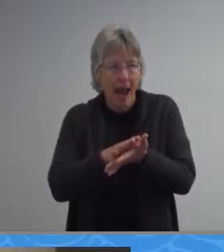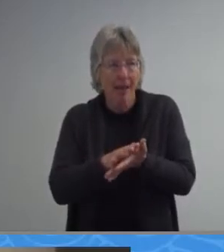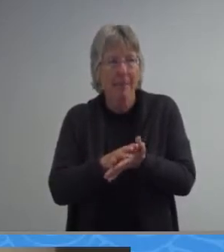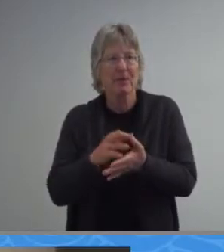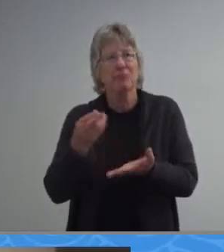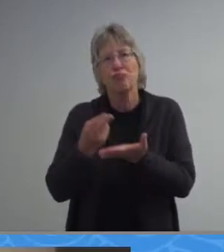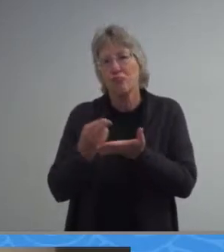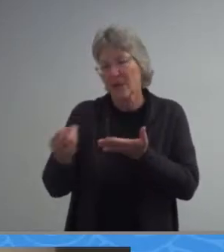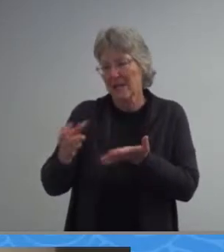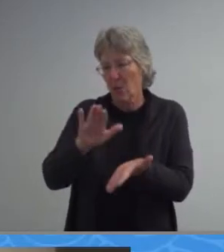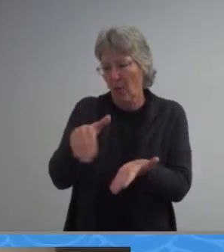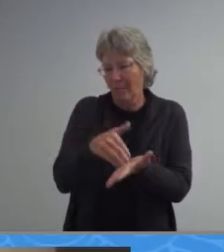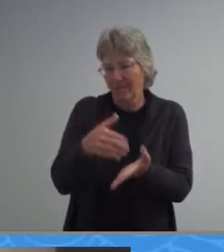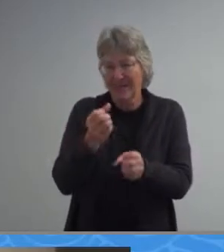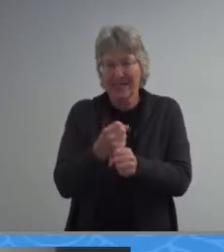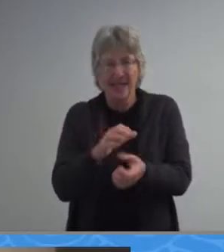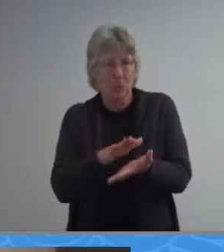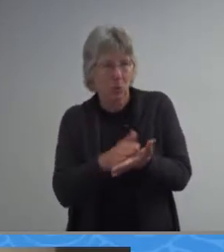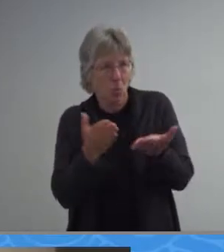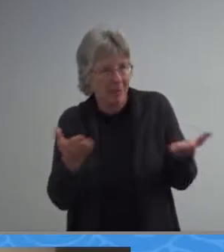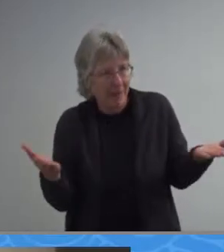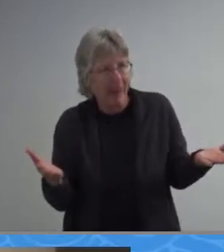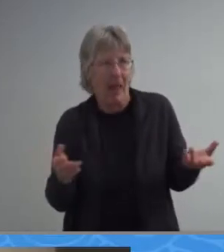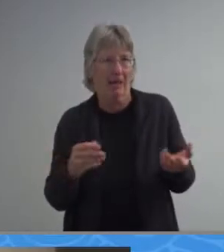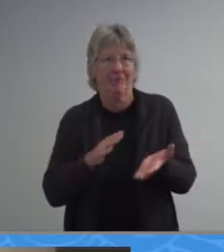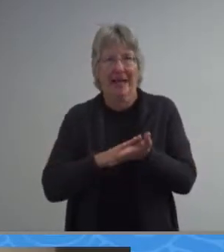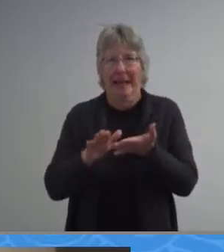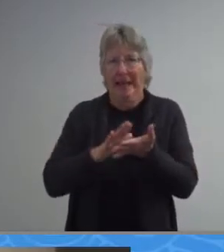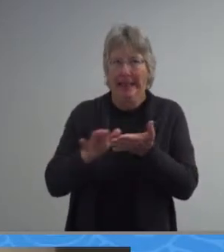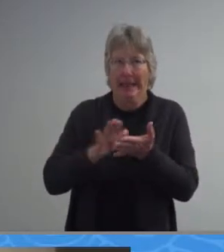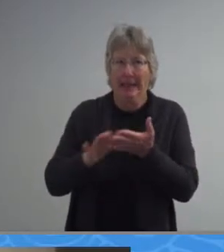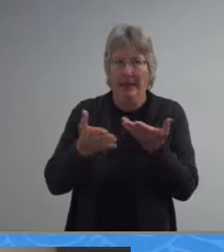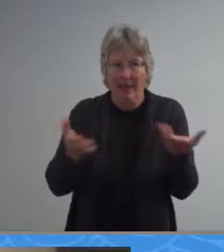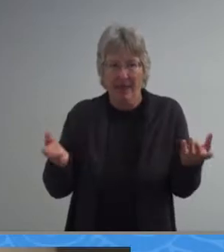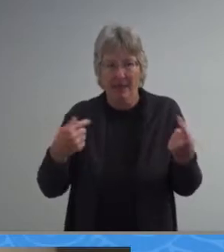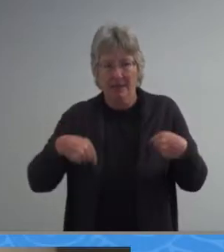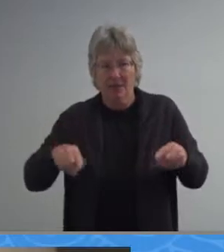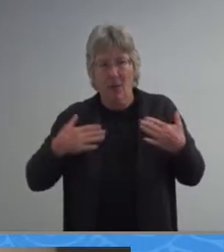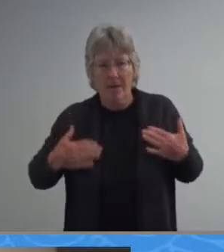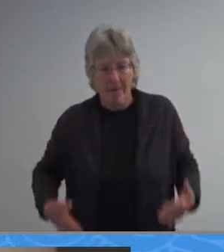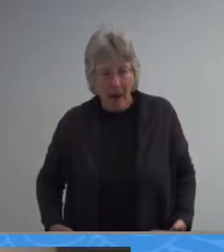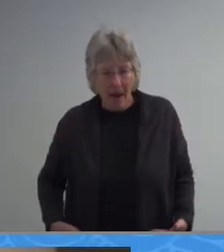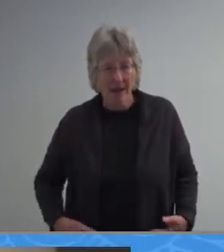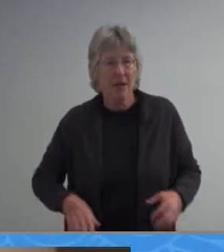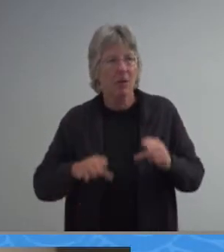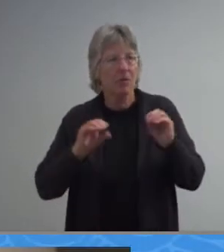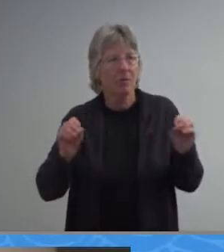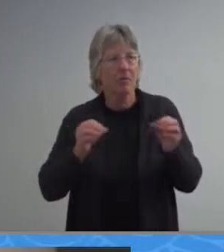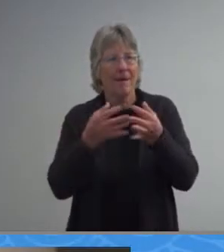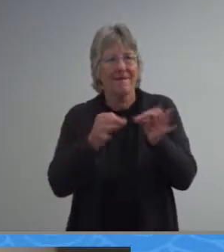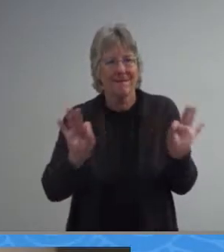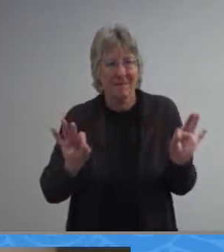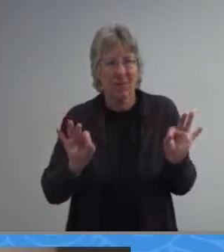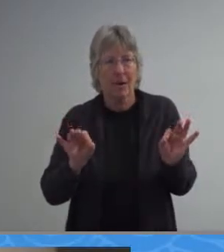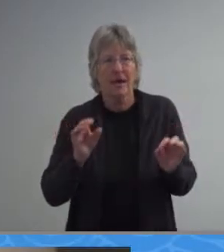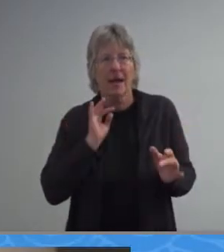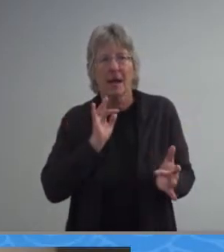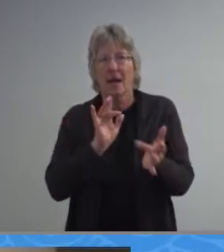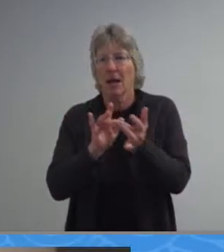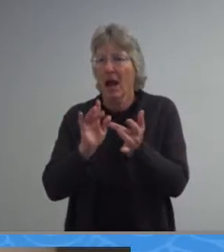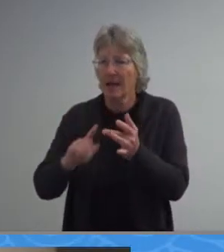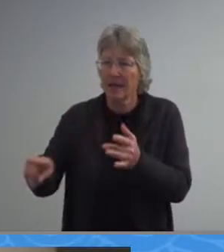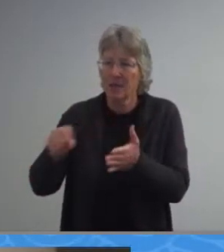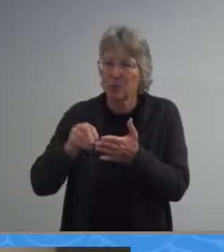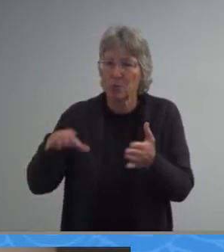supplies hygiene products and the like at no cost to the student our group has coordinated an effort to reach students with financial needs